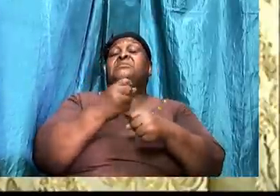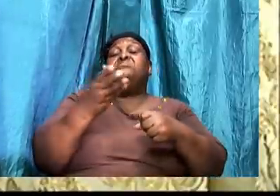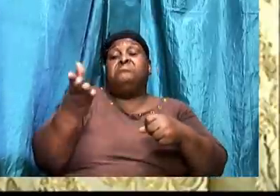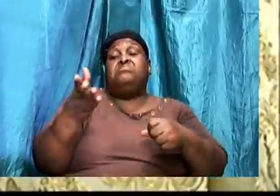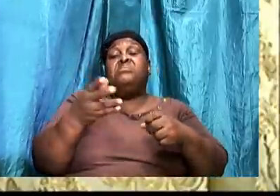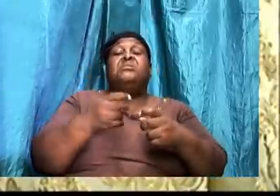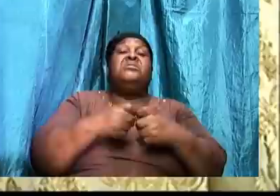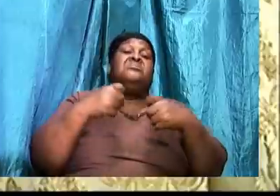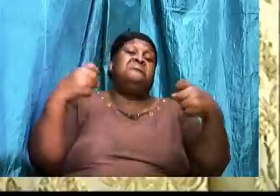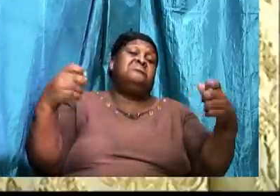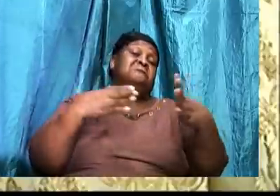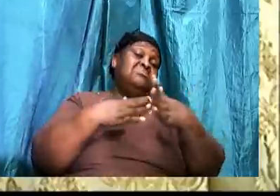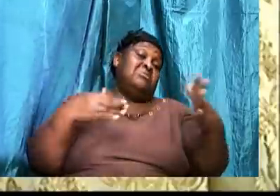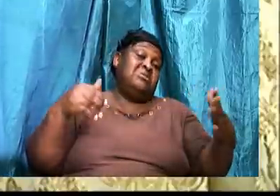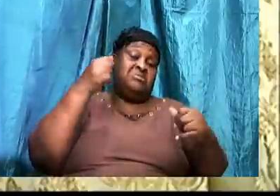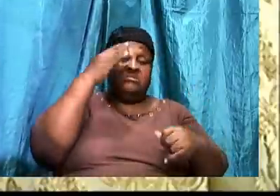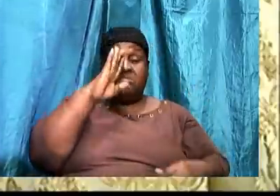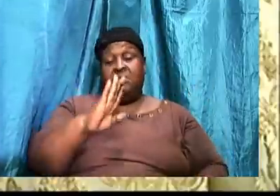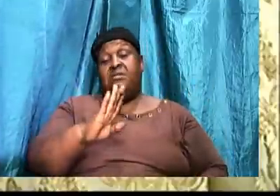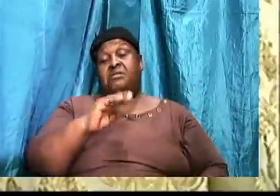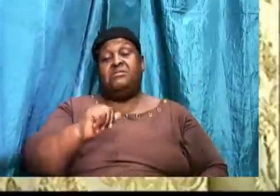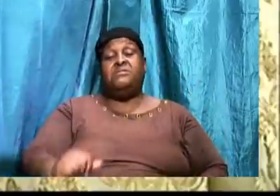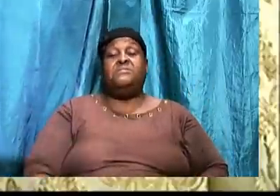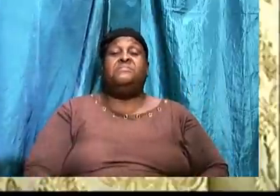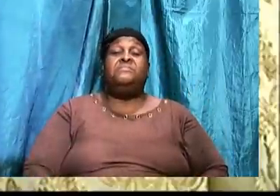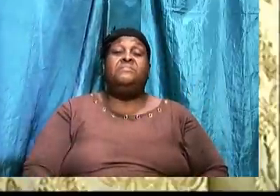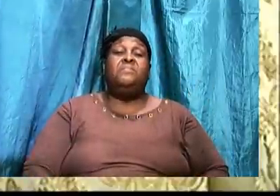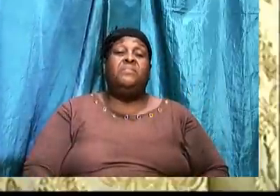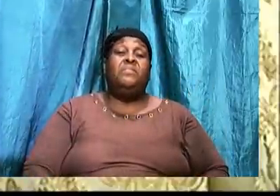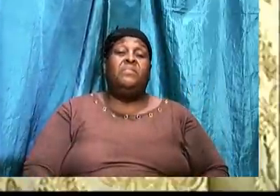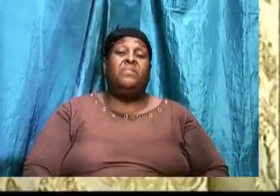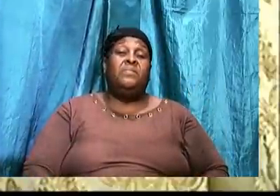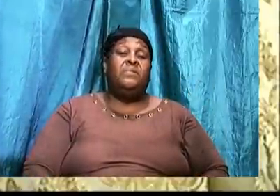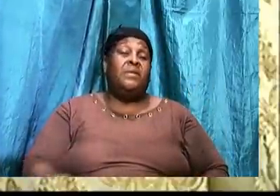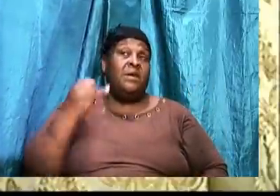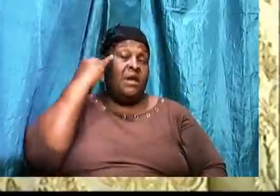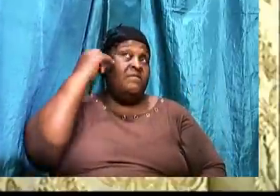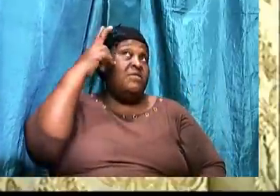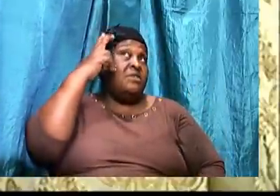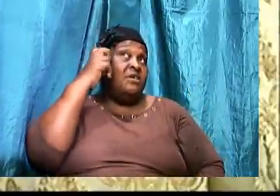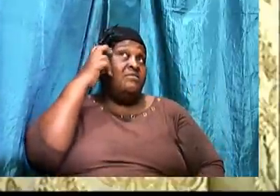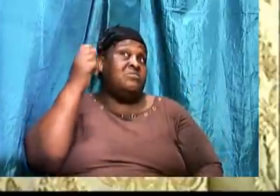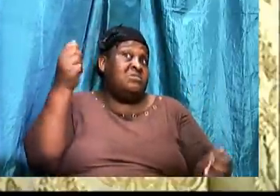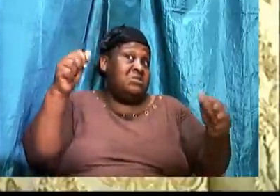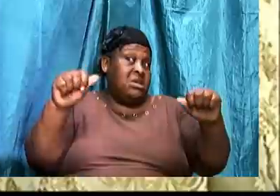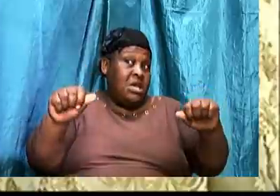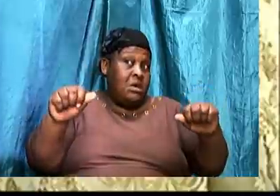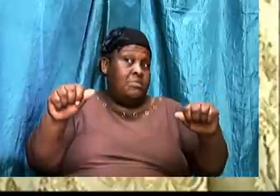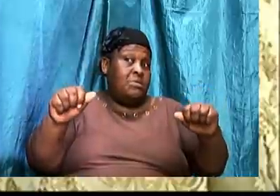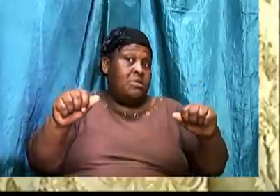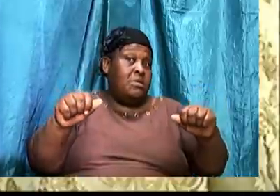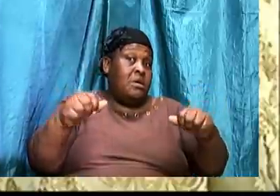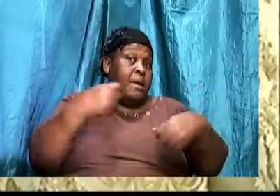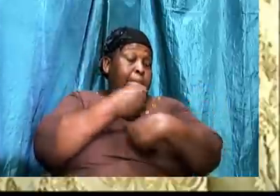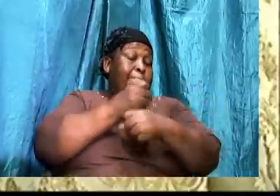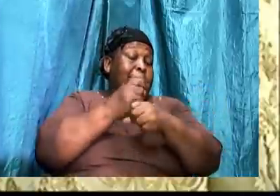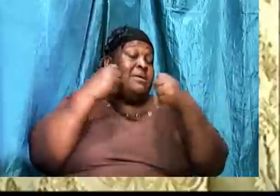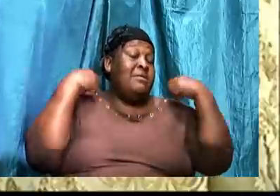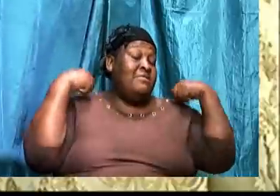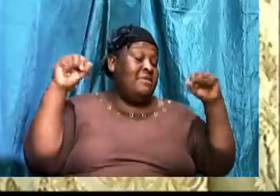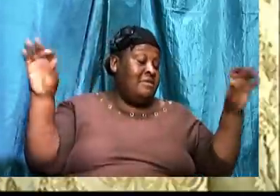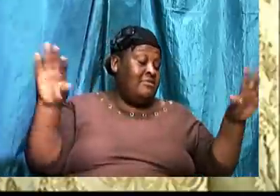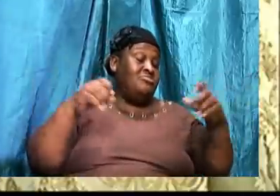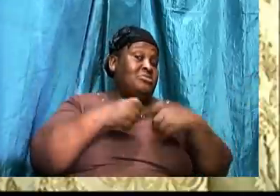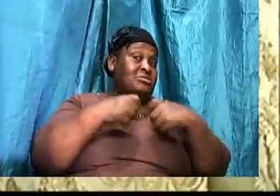join him. If he was able to do that, how much more you and I that were made a little bit